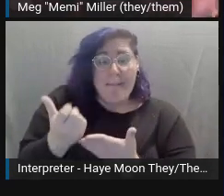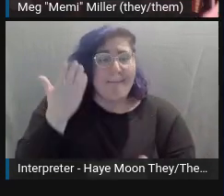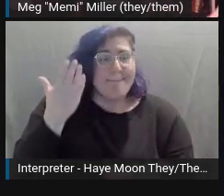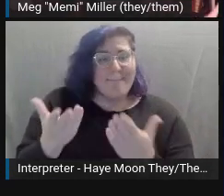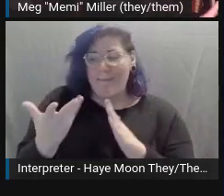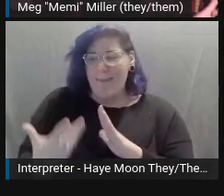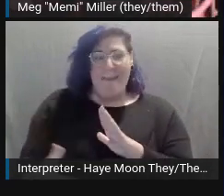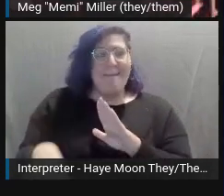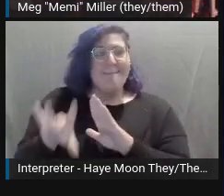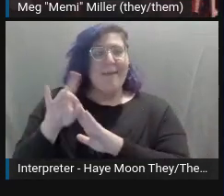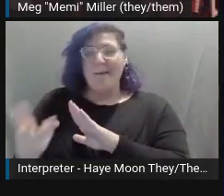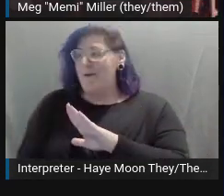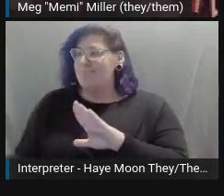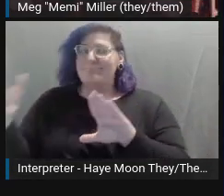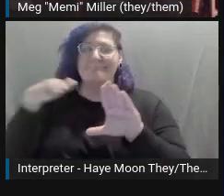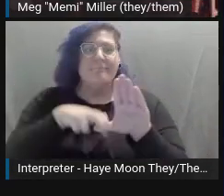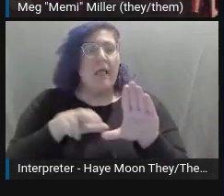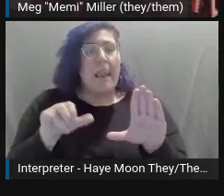like a dragon noober.